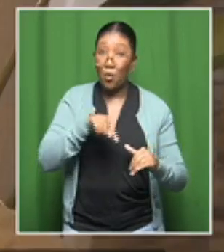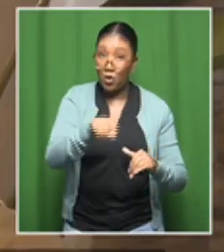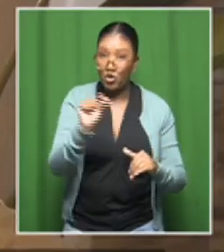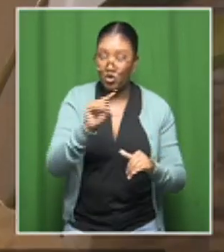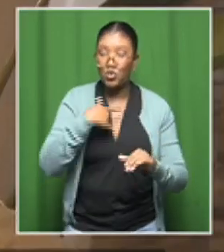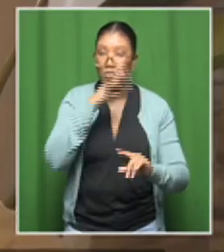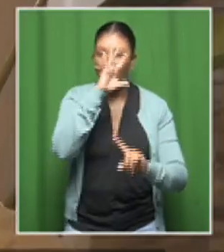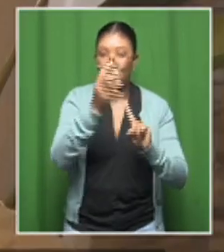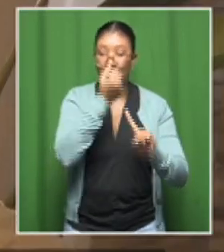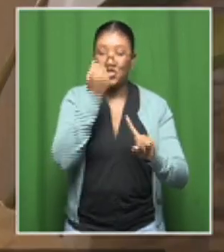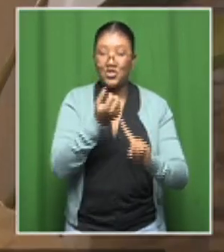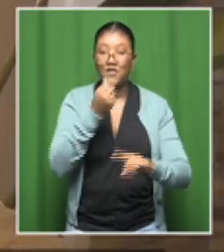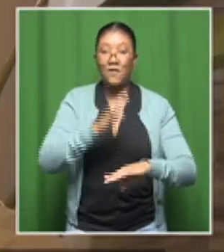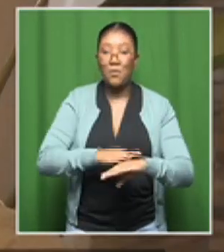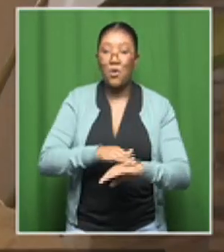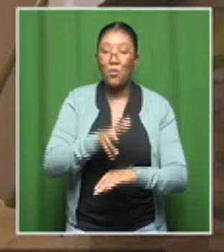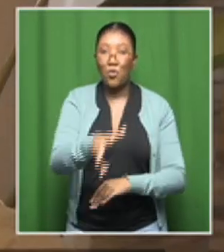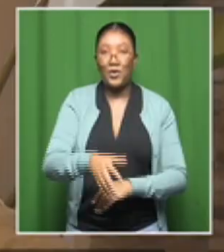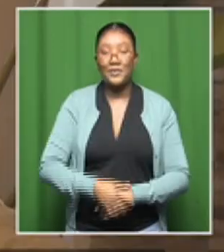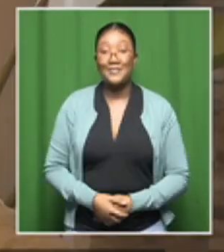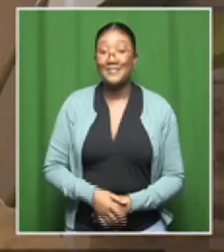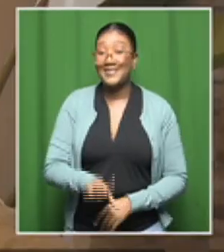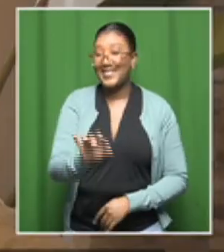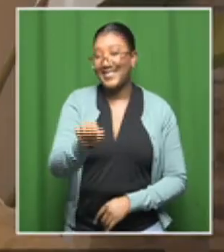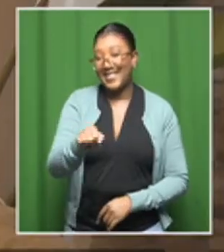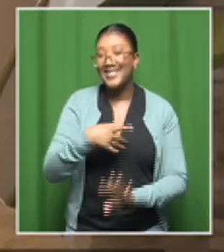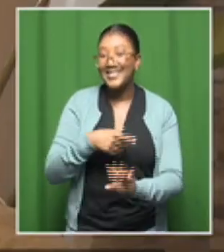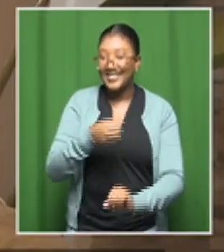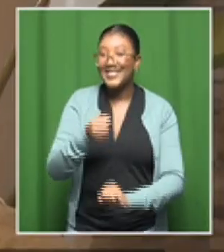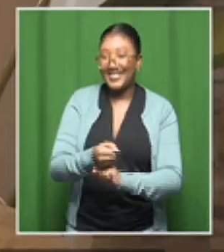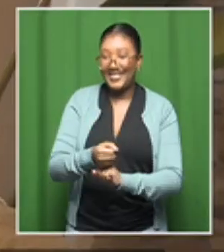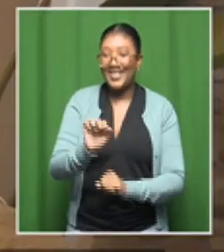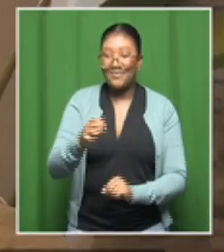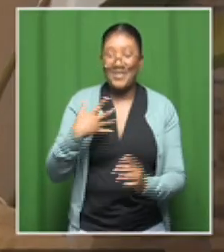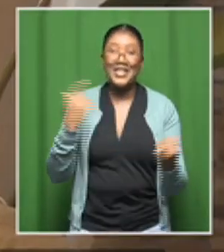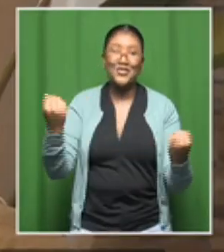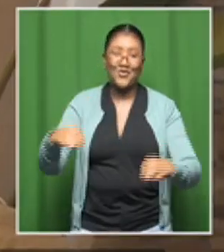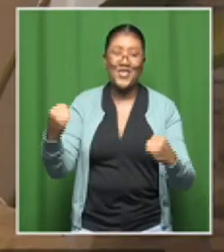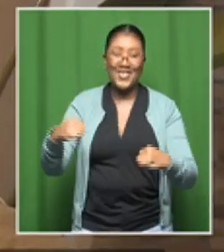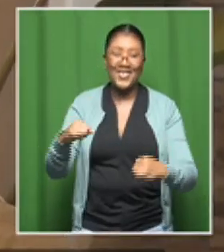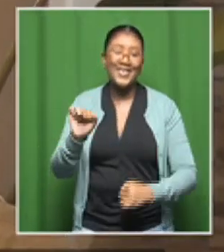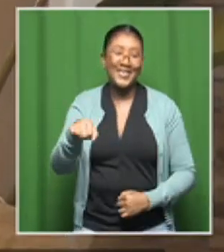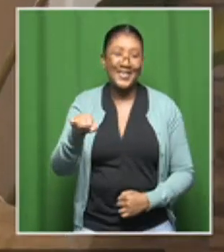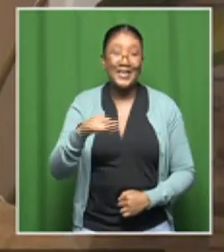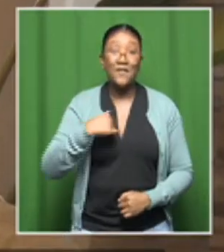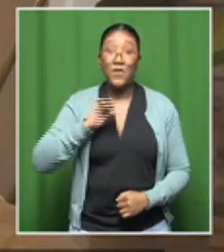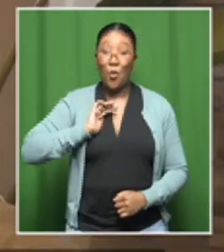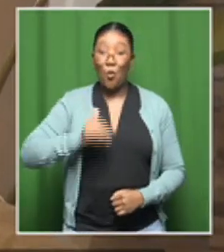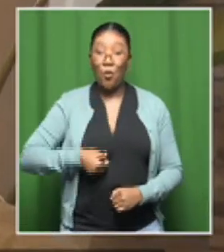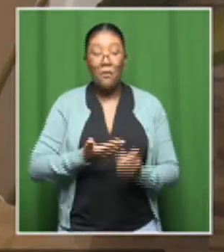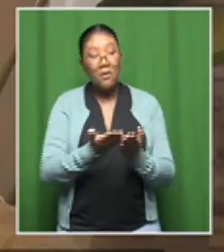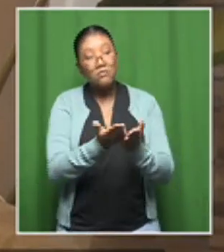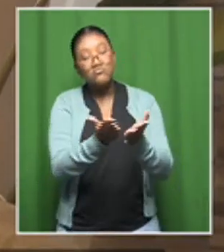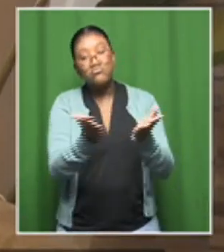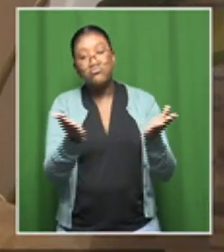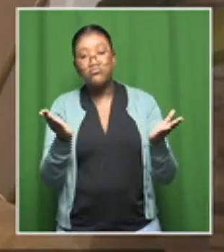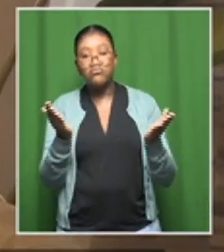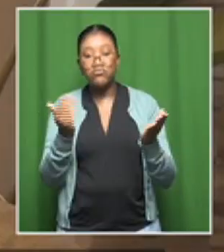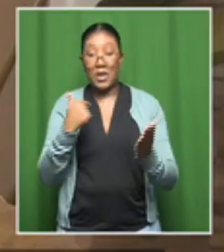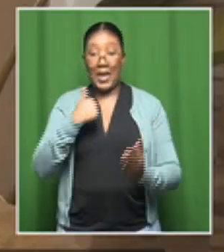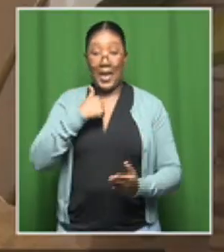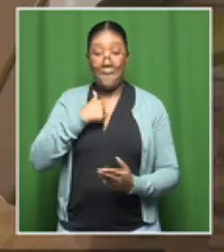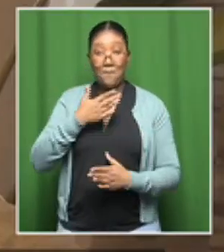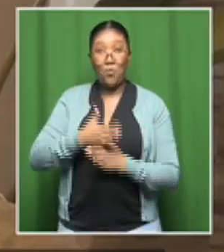I couldn't agree more. And with regard to the women in the room, and I think for me, from a broadcasting